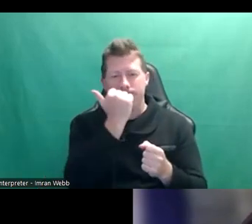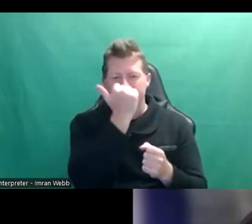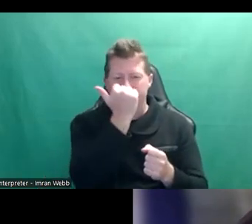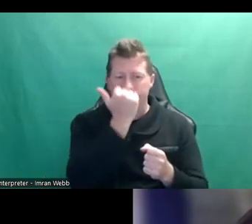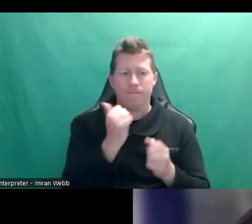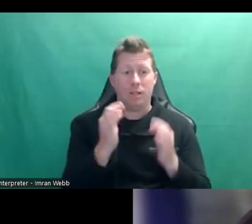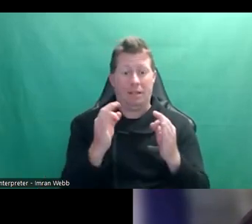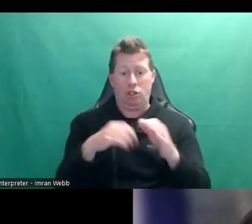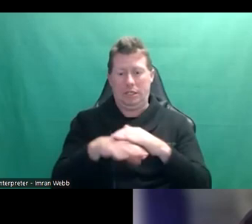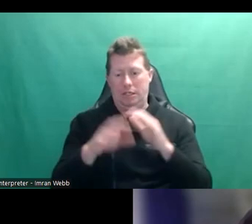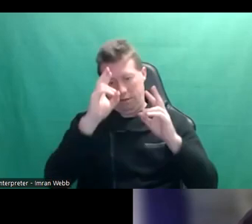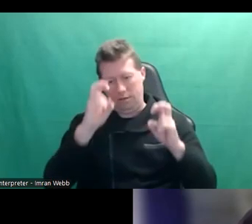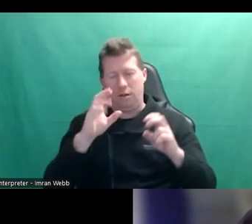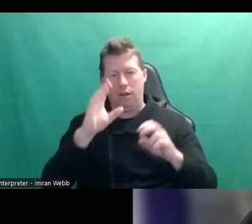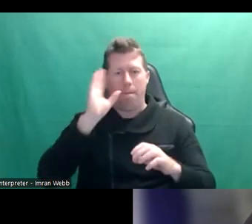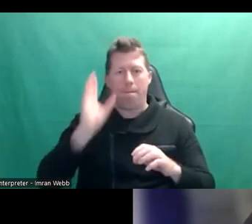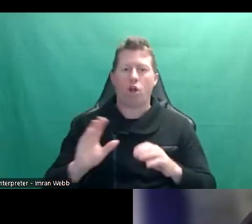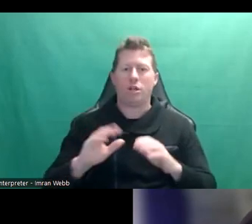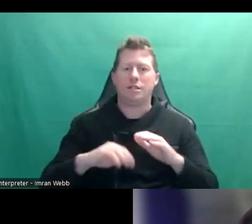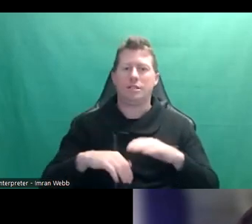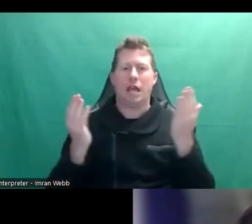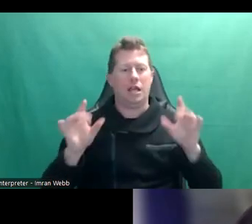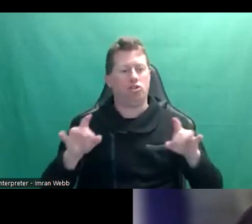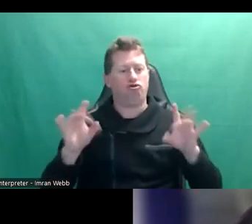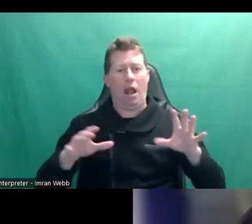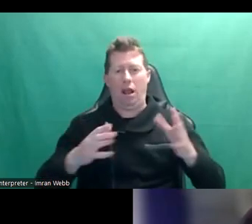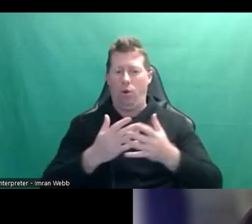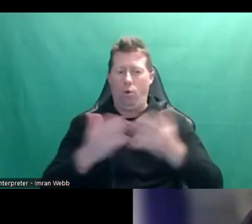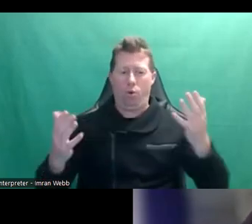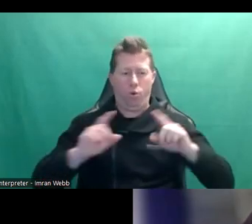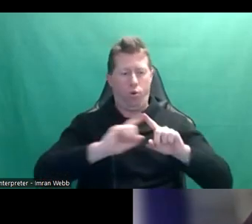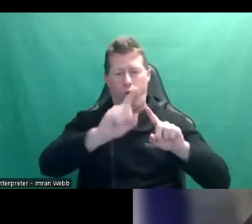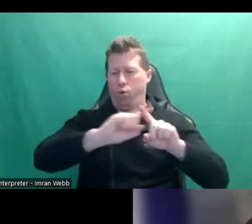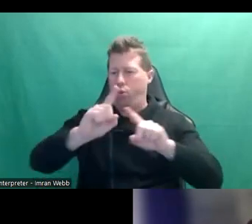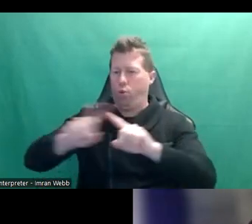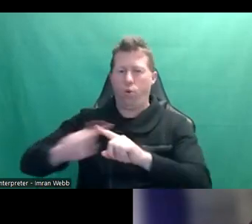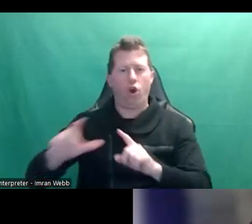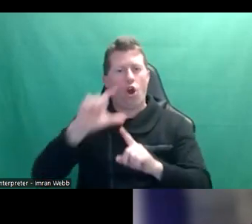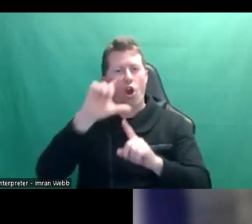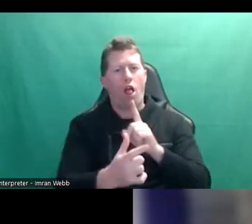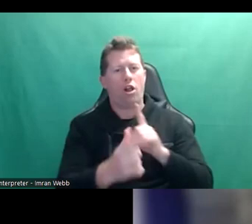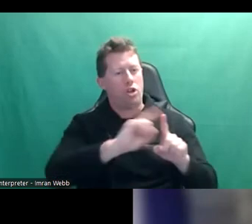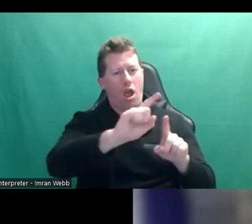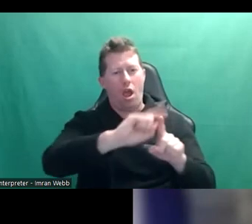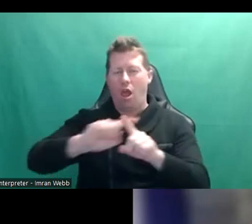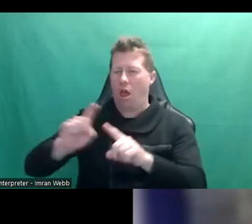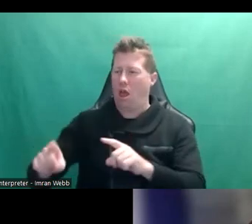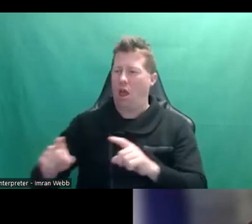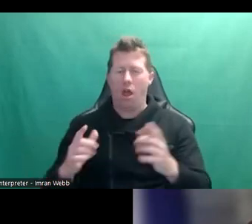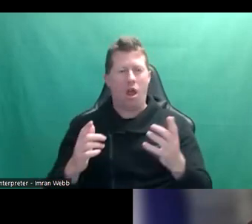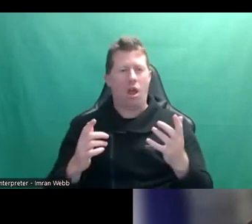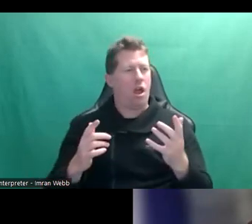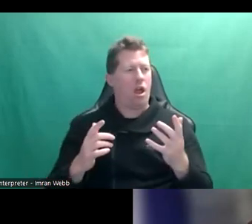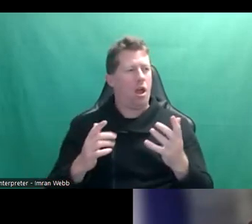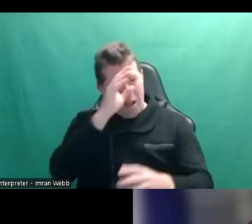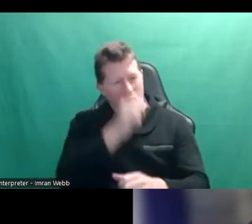modern day Australian society, where we have such diversity of culture and such diversity of, um, beliefs and